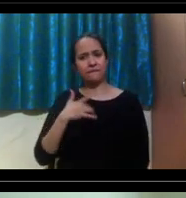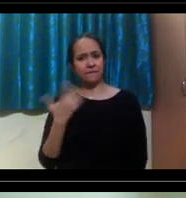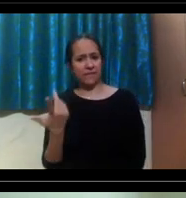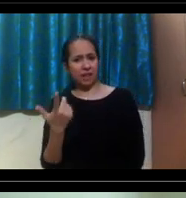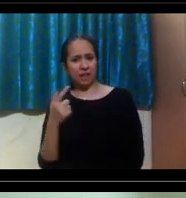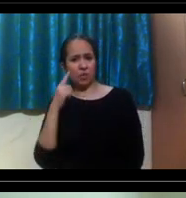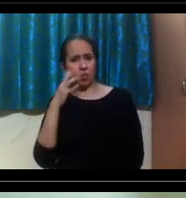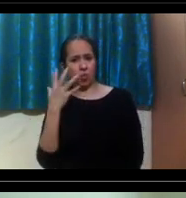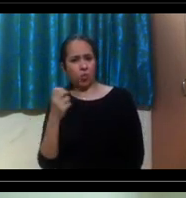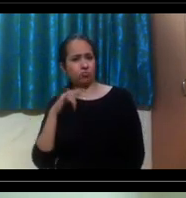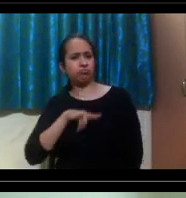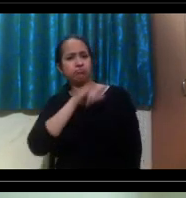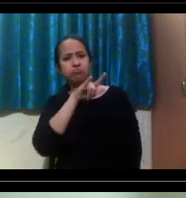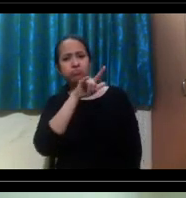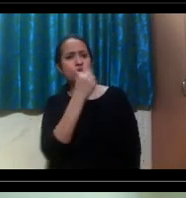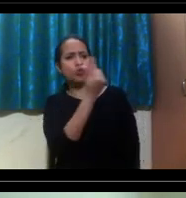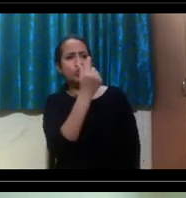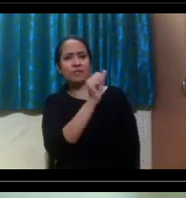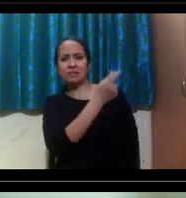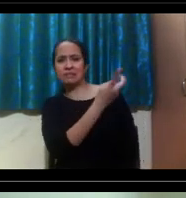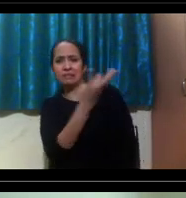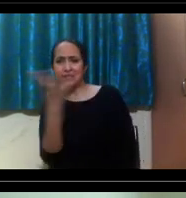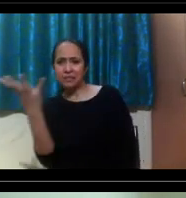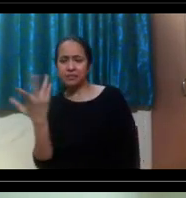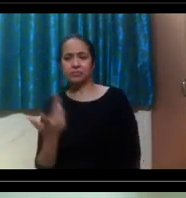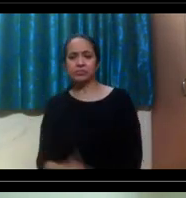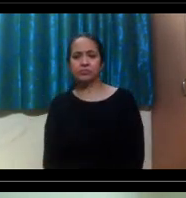U.S. universities, just real quick. Yeah.